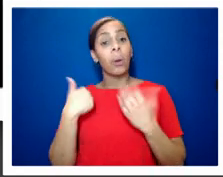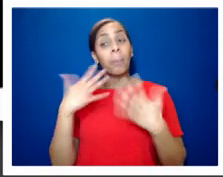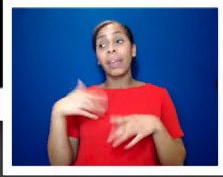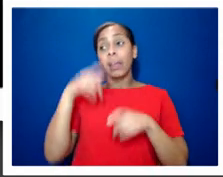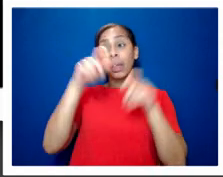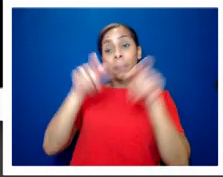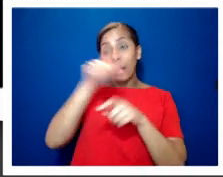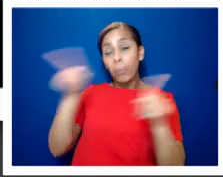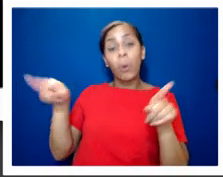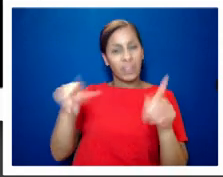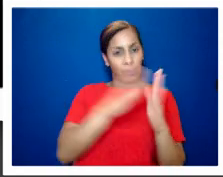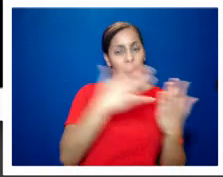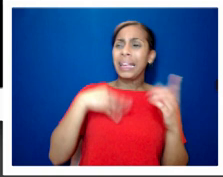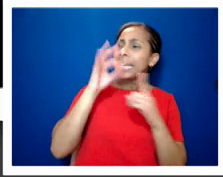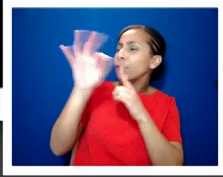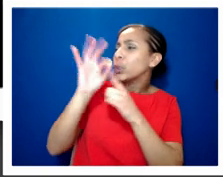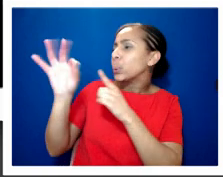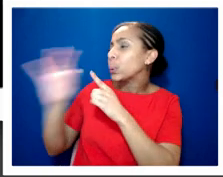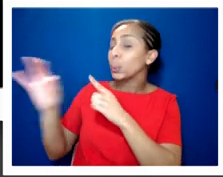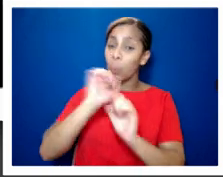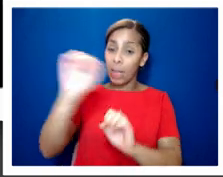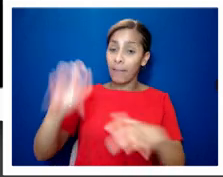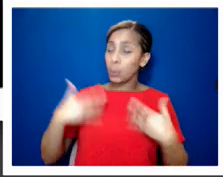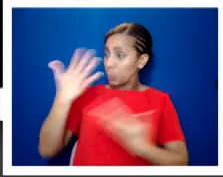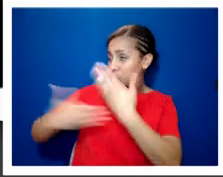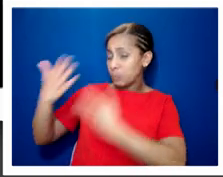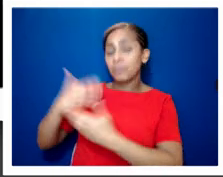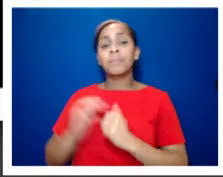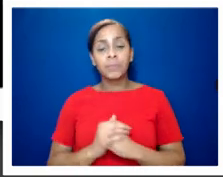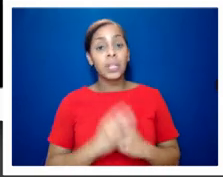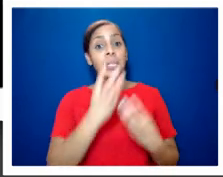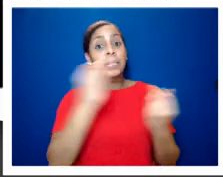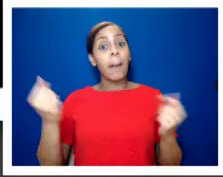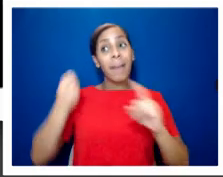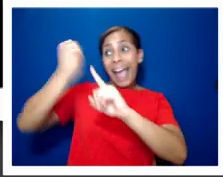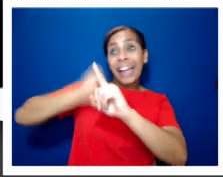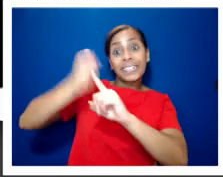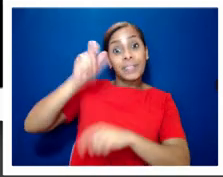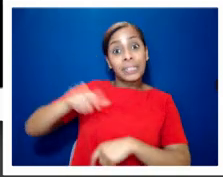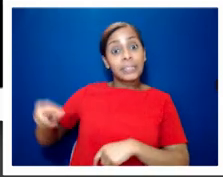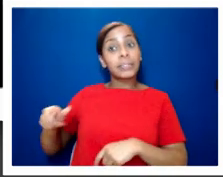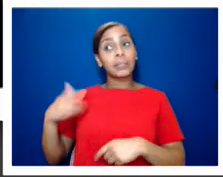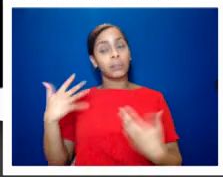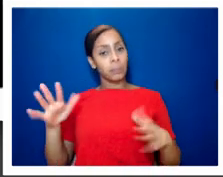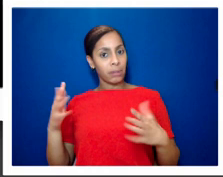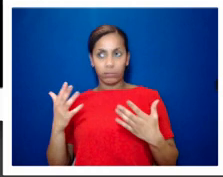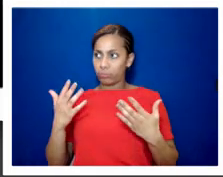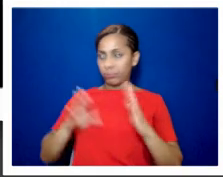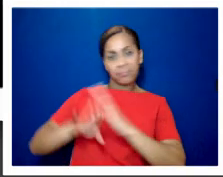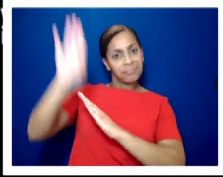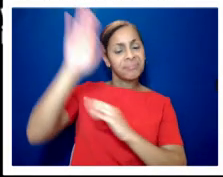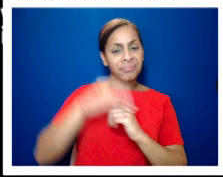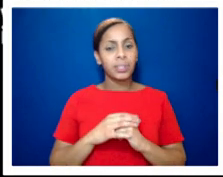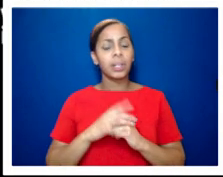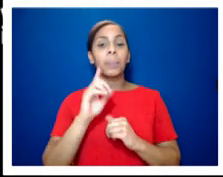now some of the activists they went back and they went on to greater things some of them though went